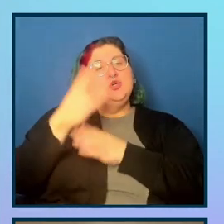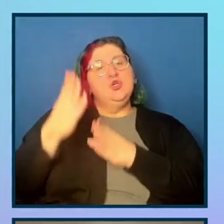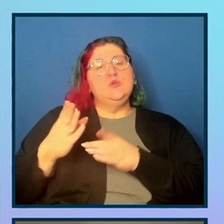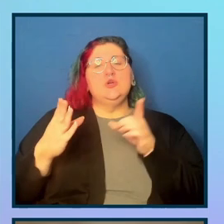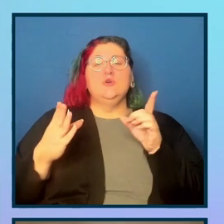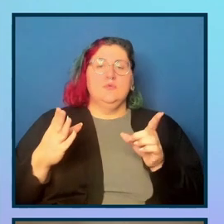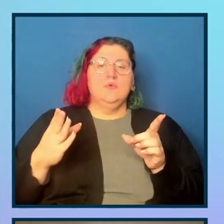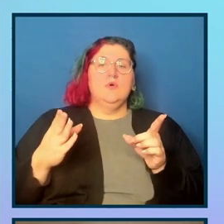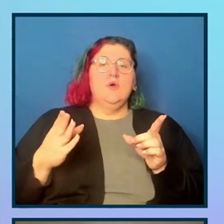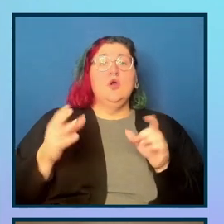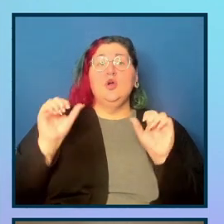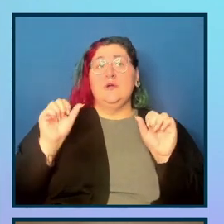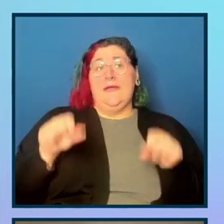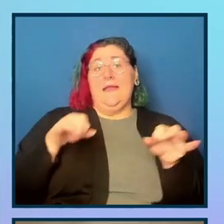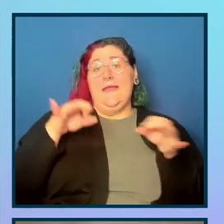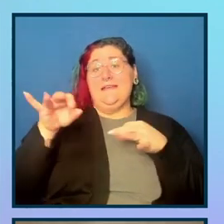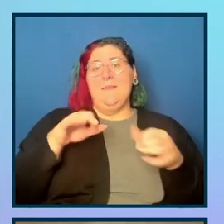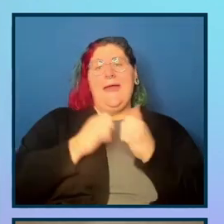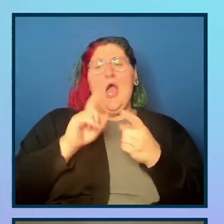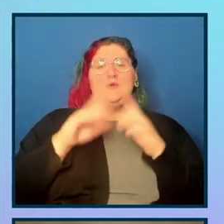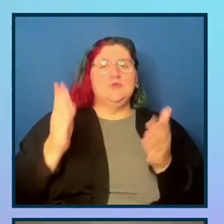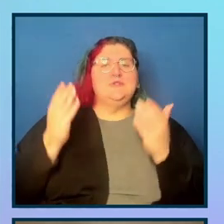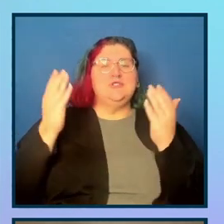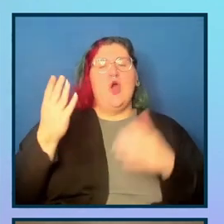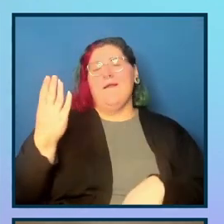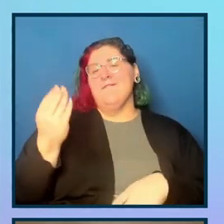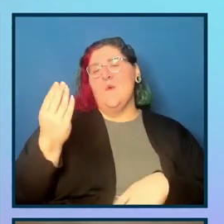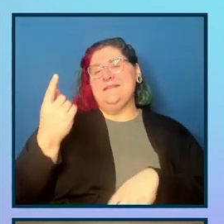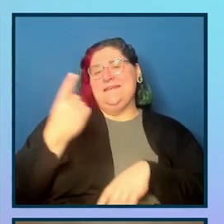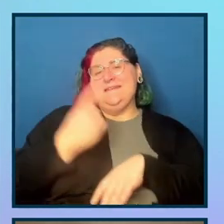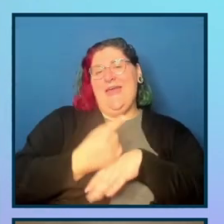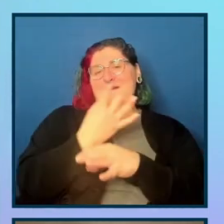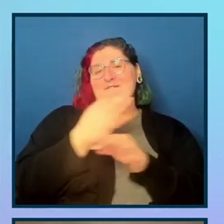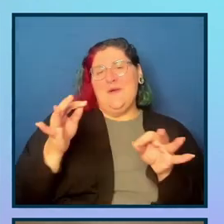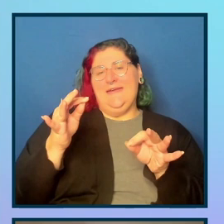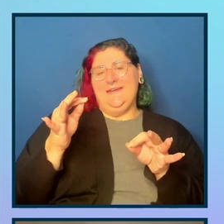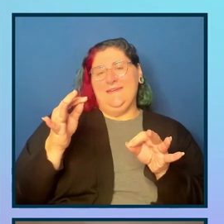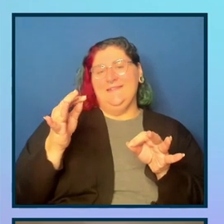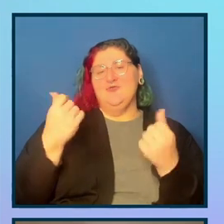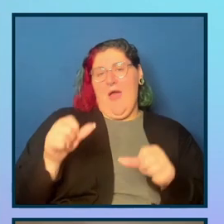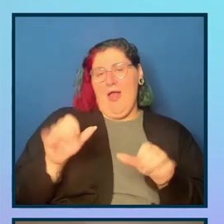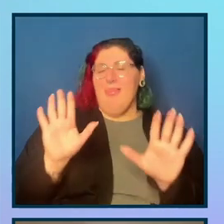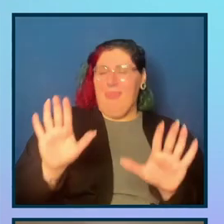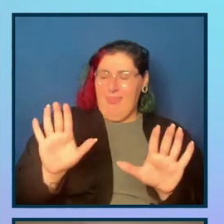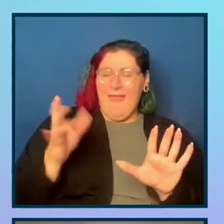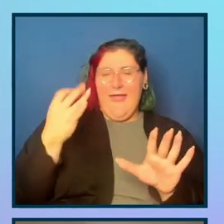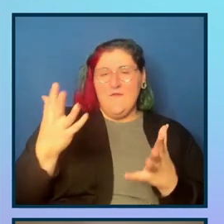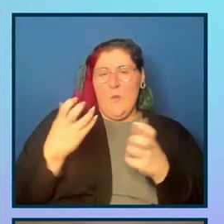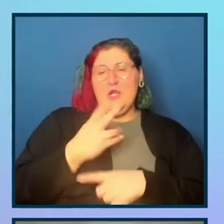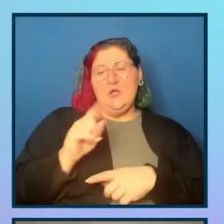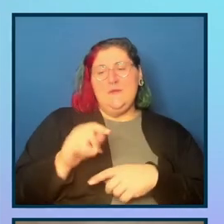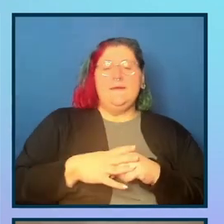14 day free trial. Highly recommend. So what this pro feature enables me to do is actually create a persistent record of the